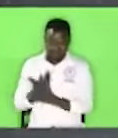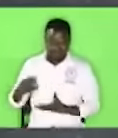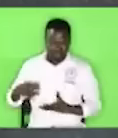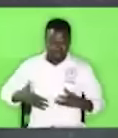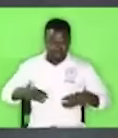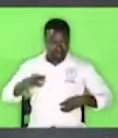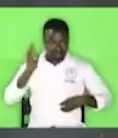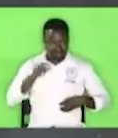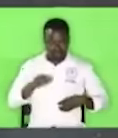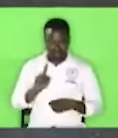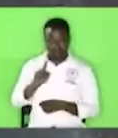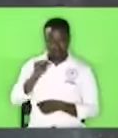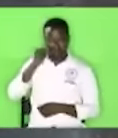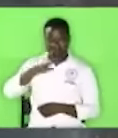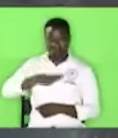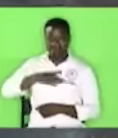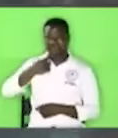said